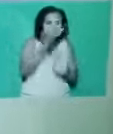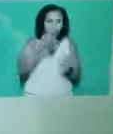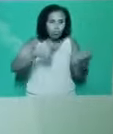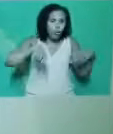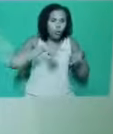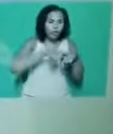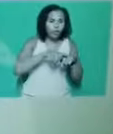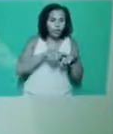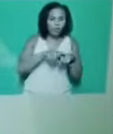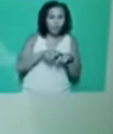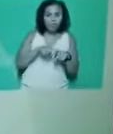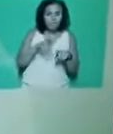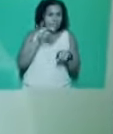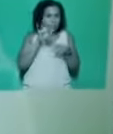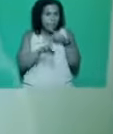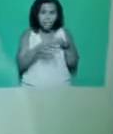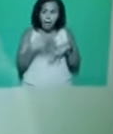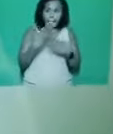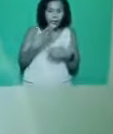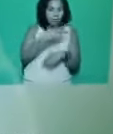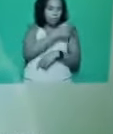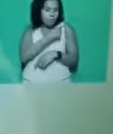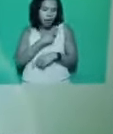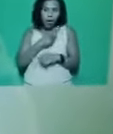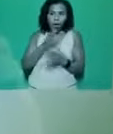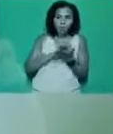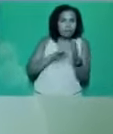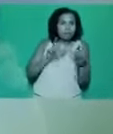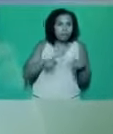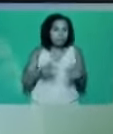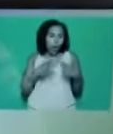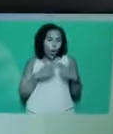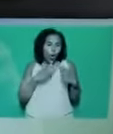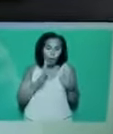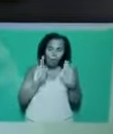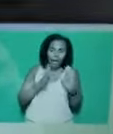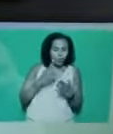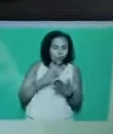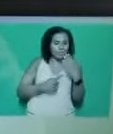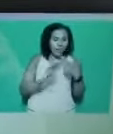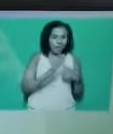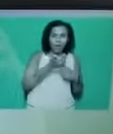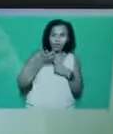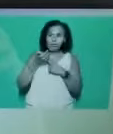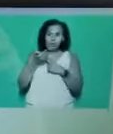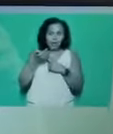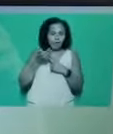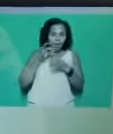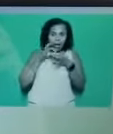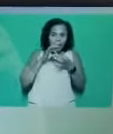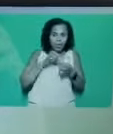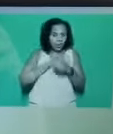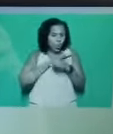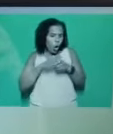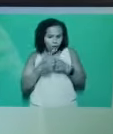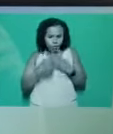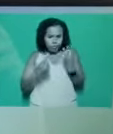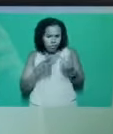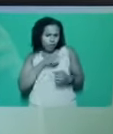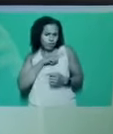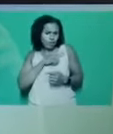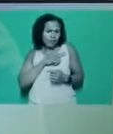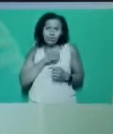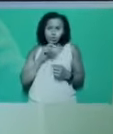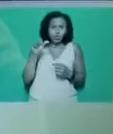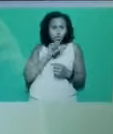they need to self-isolate because of lockdown restrictions or for any other COVID-related reason. Any campaign must stress